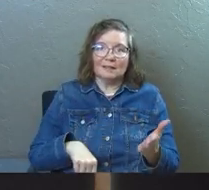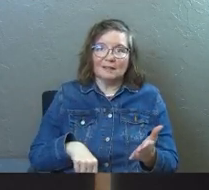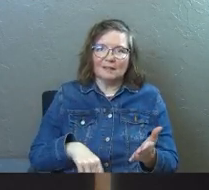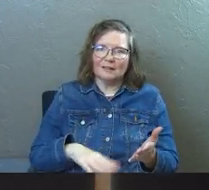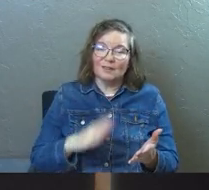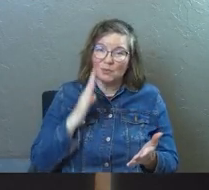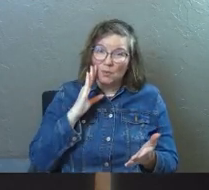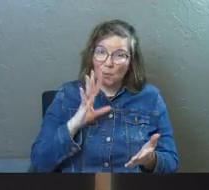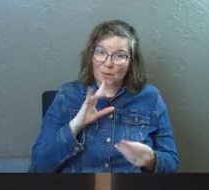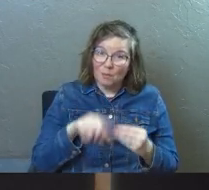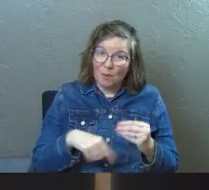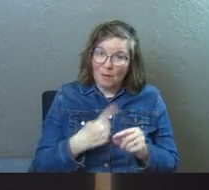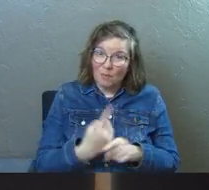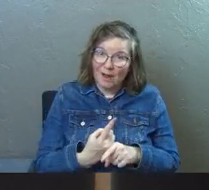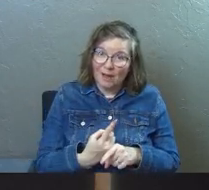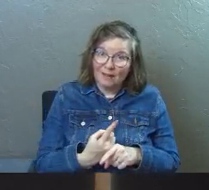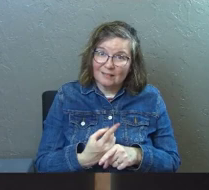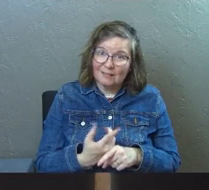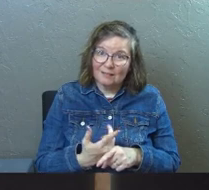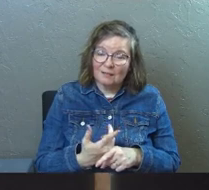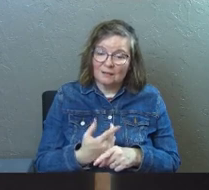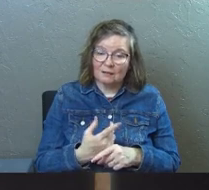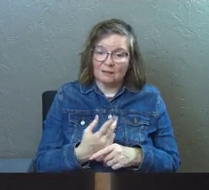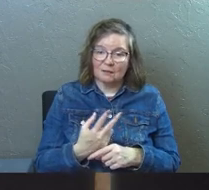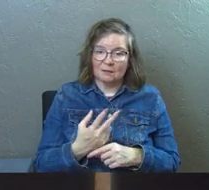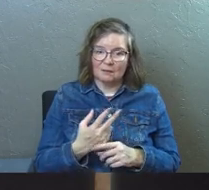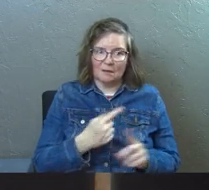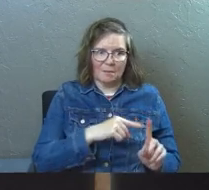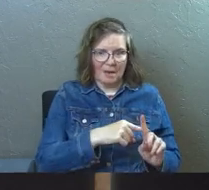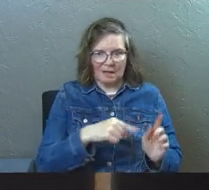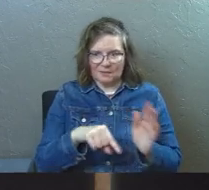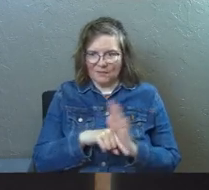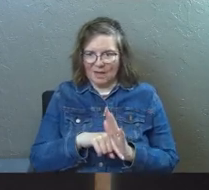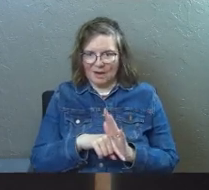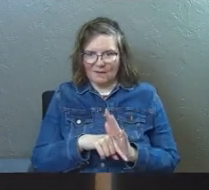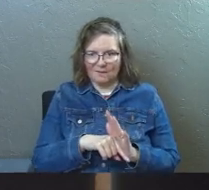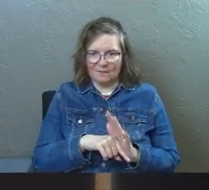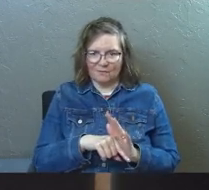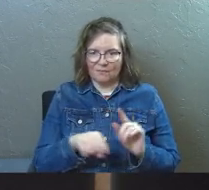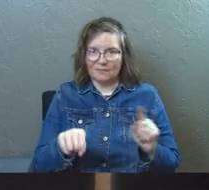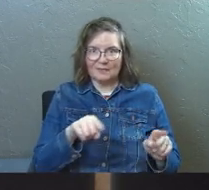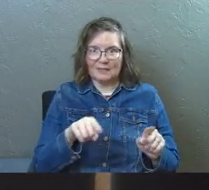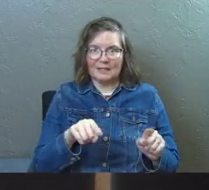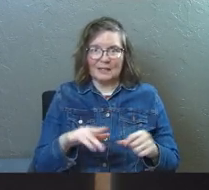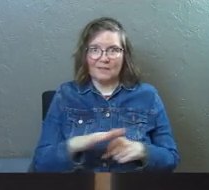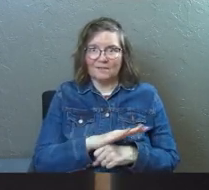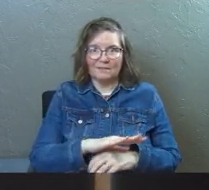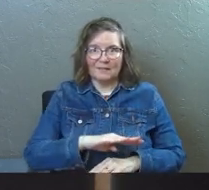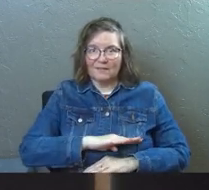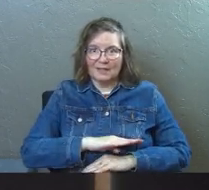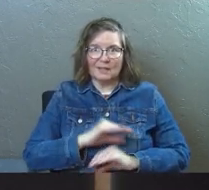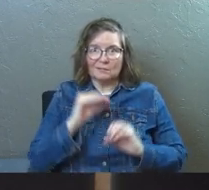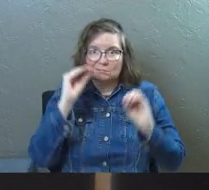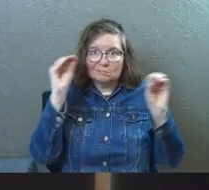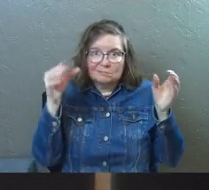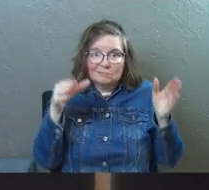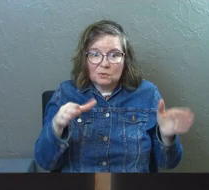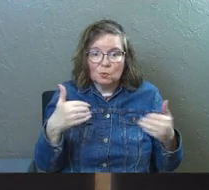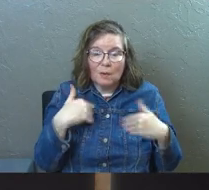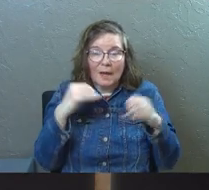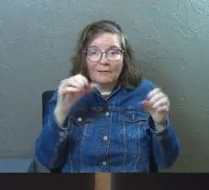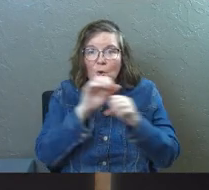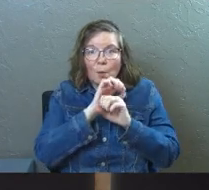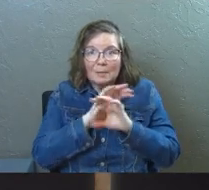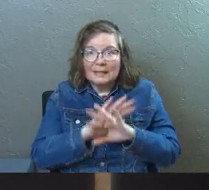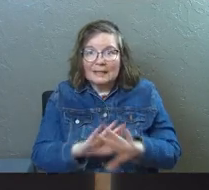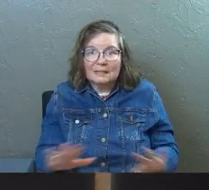And you know what I'm talking about? Neither side of that equation is fulfilling you in any way. You have